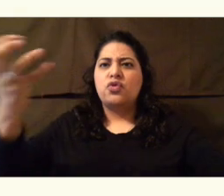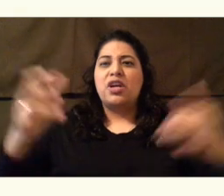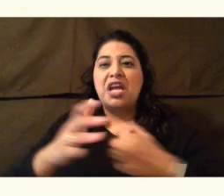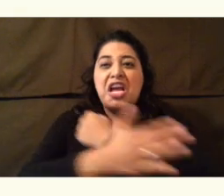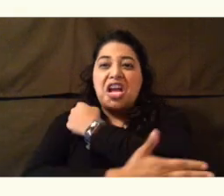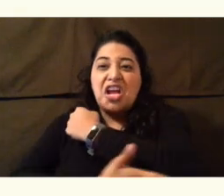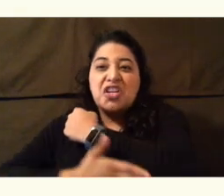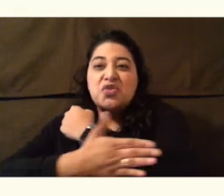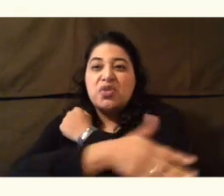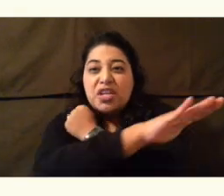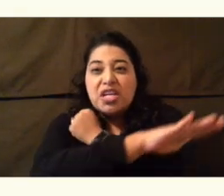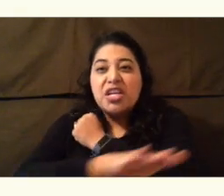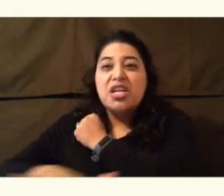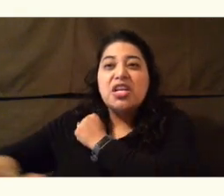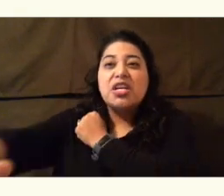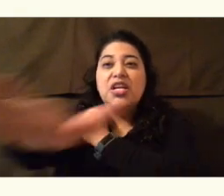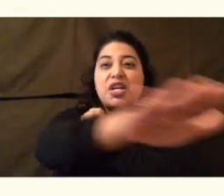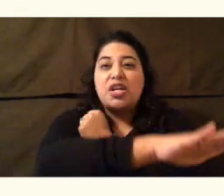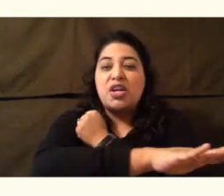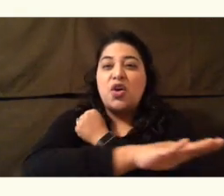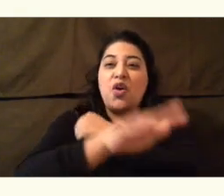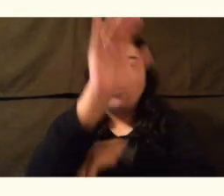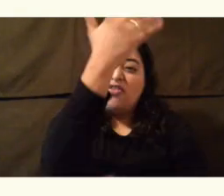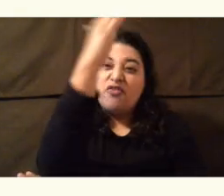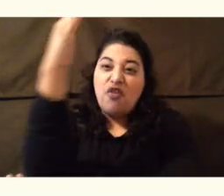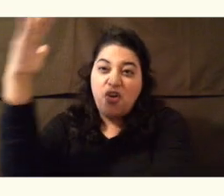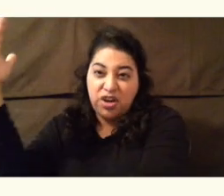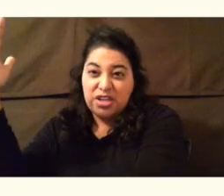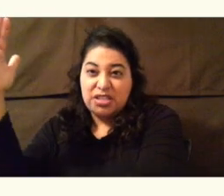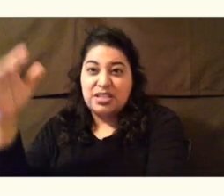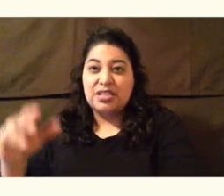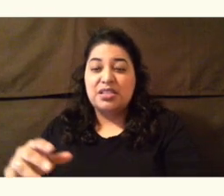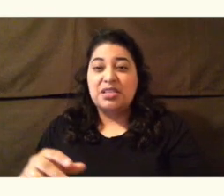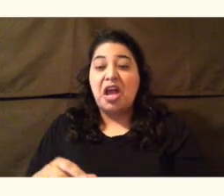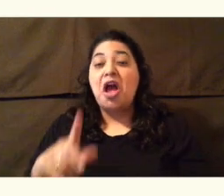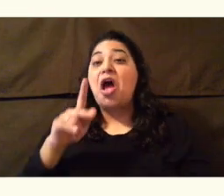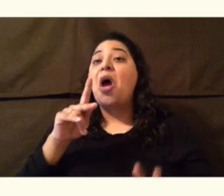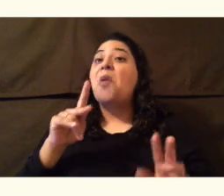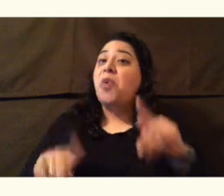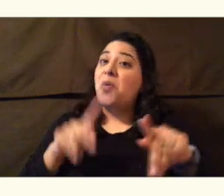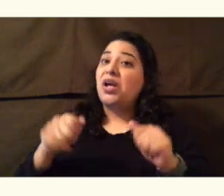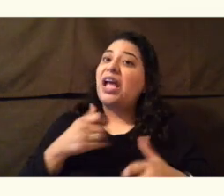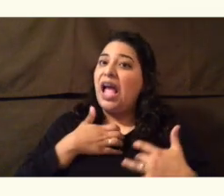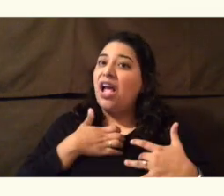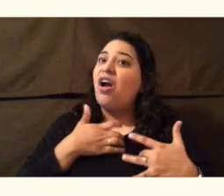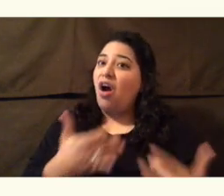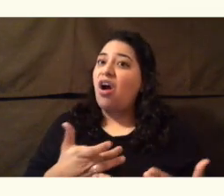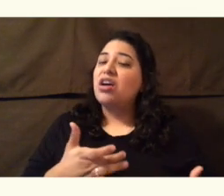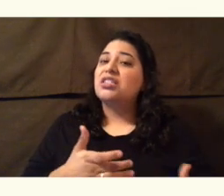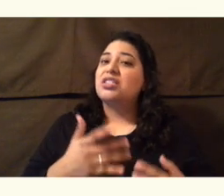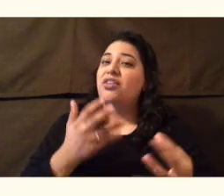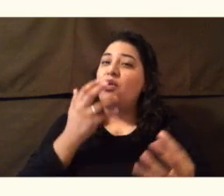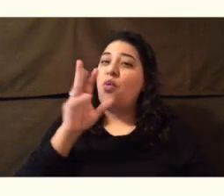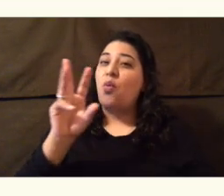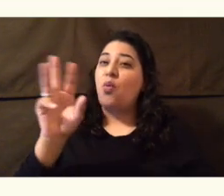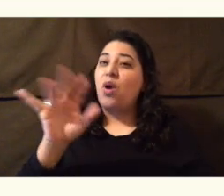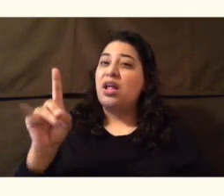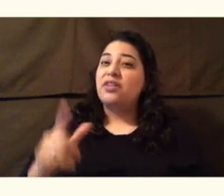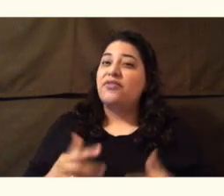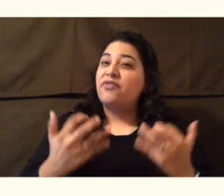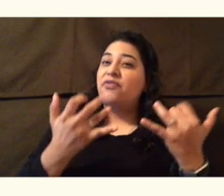Wildfires can be caused by people, but they can also be caused in natural ways.